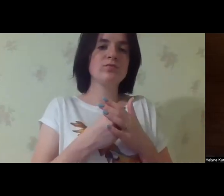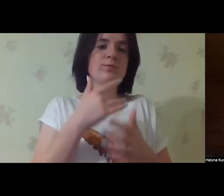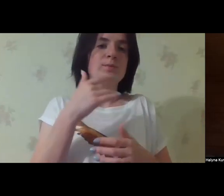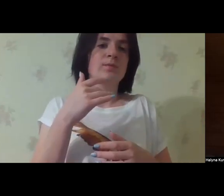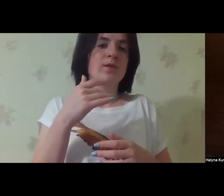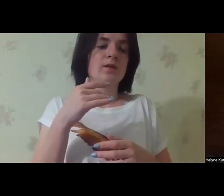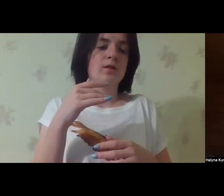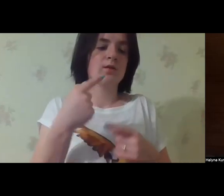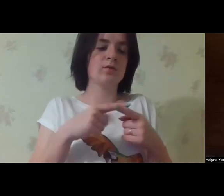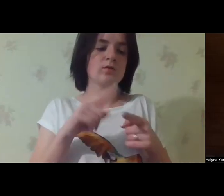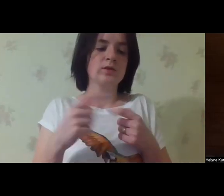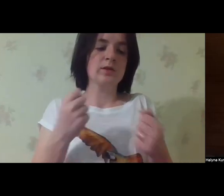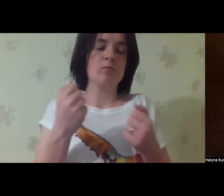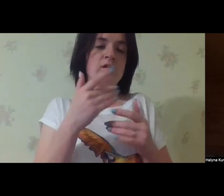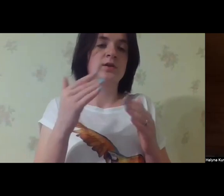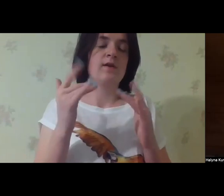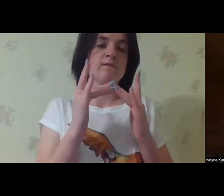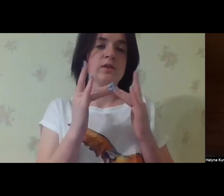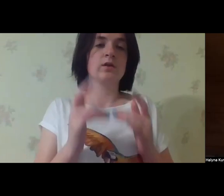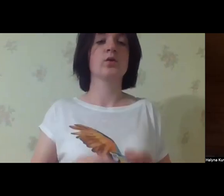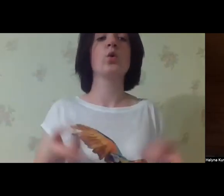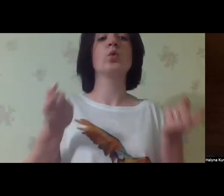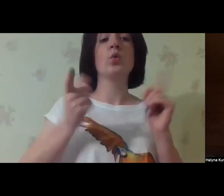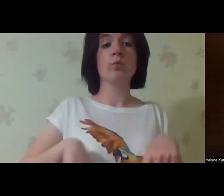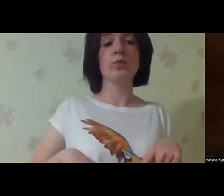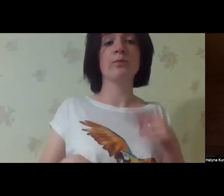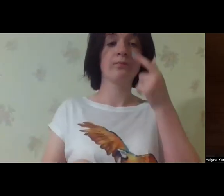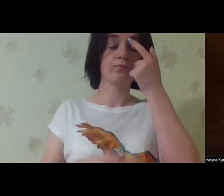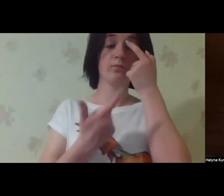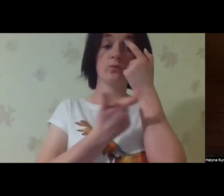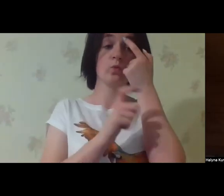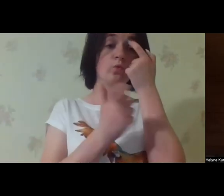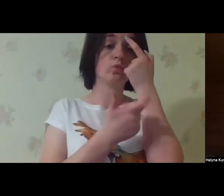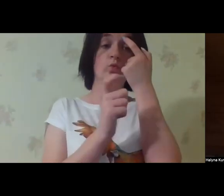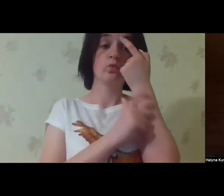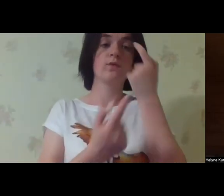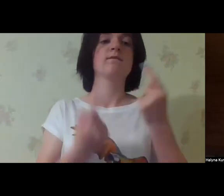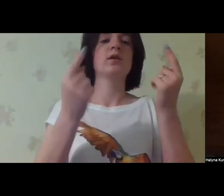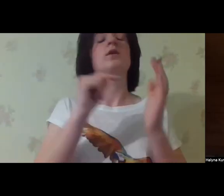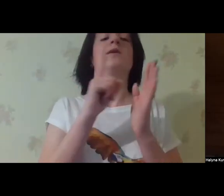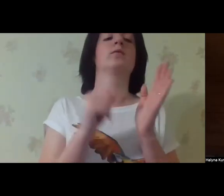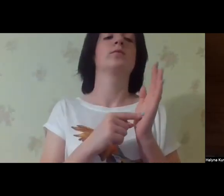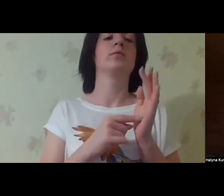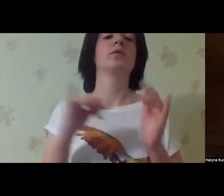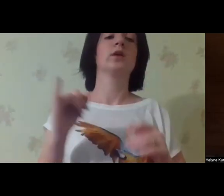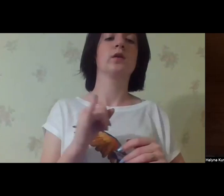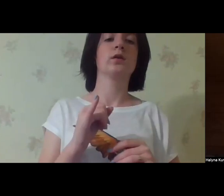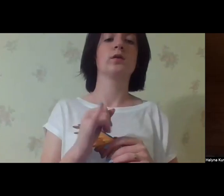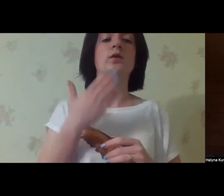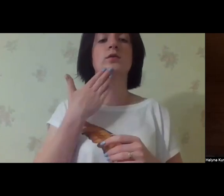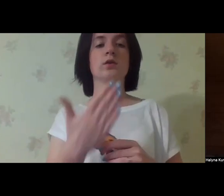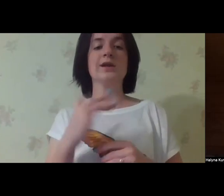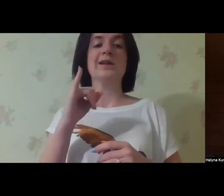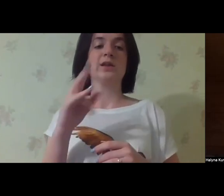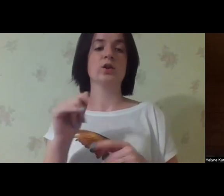cannot do anything about them, but keep them in institutions only. That is why this is a very important